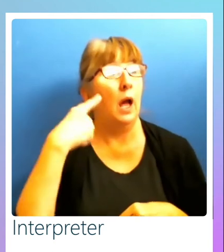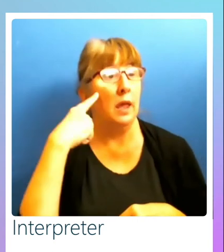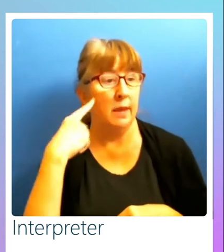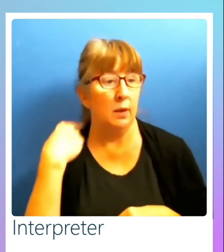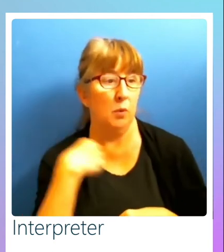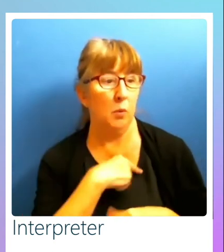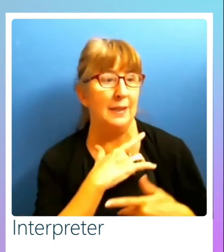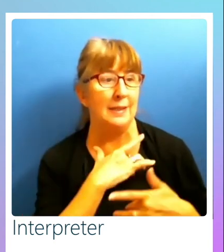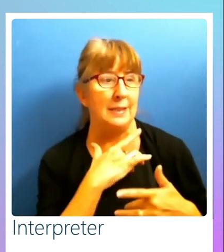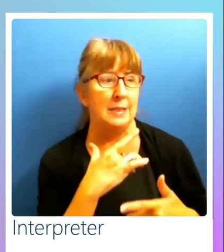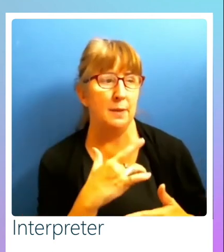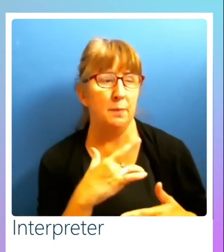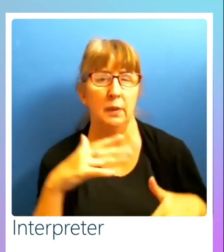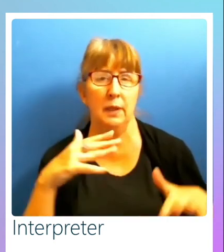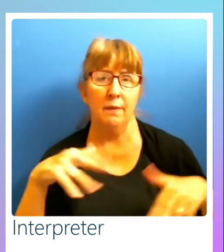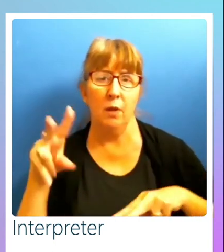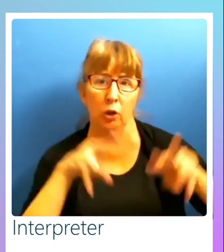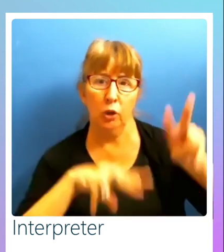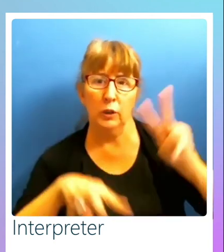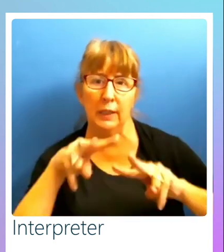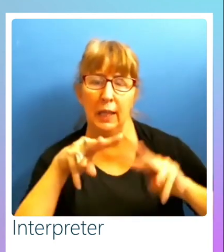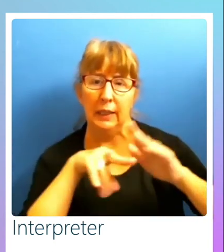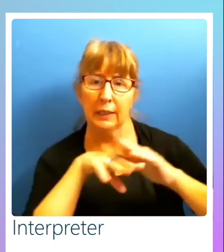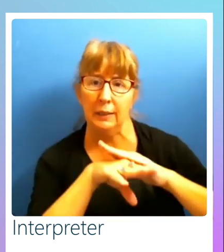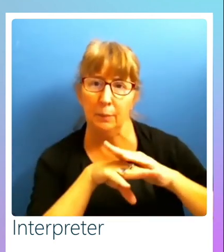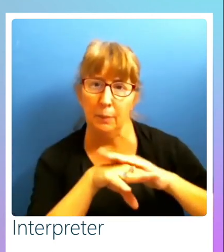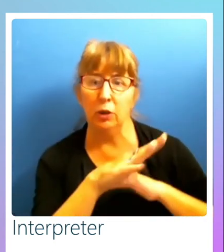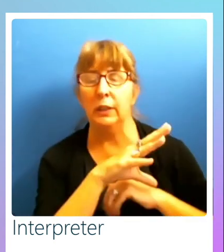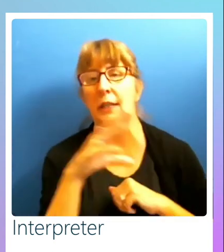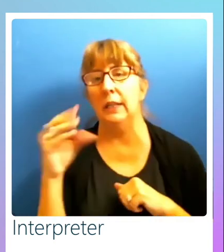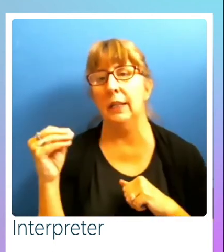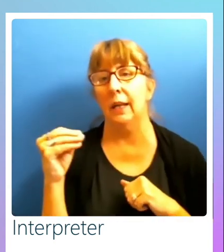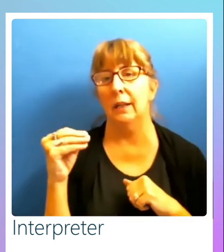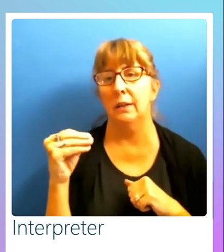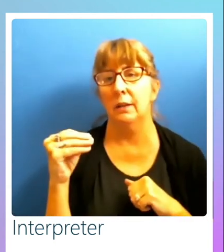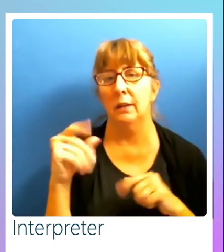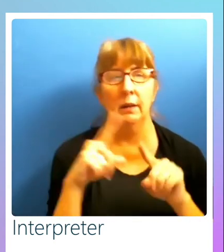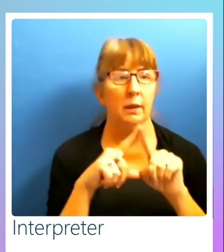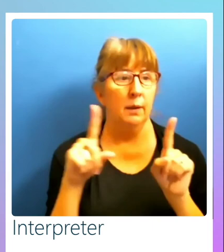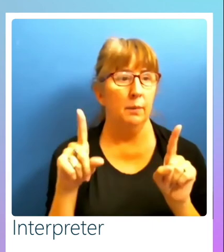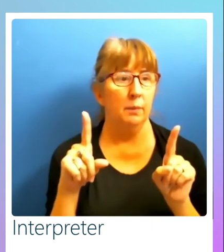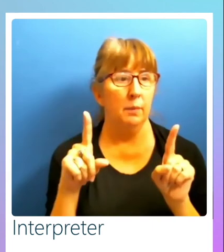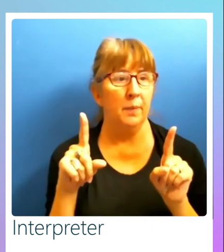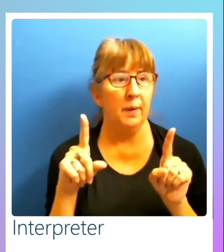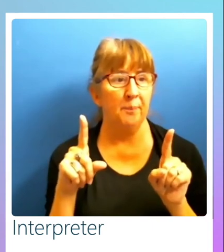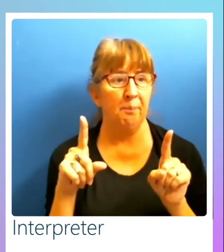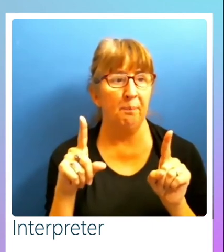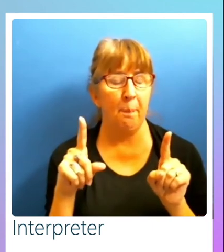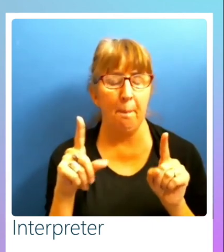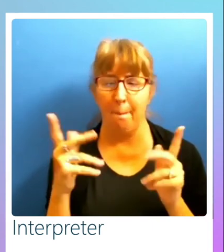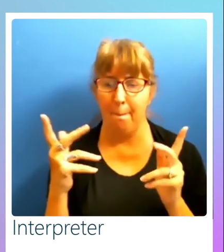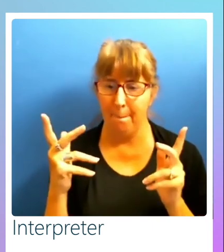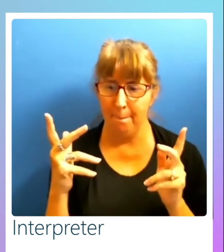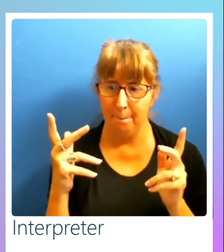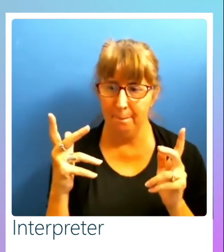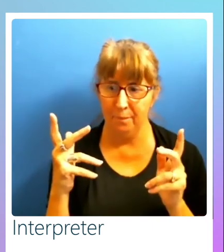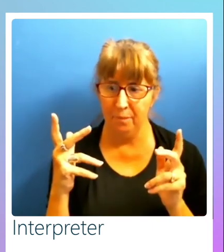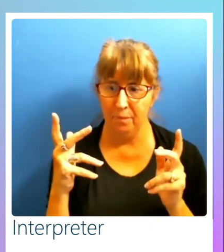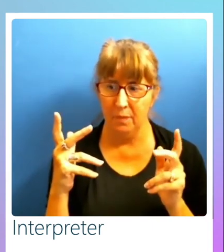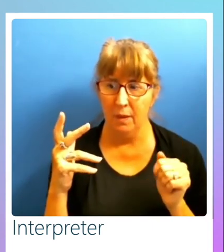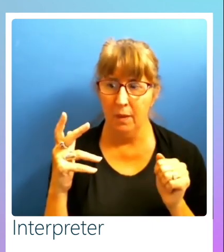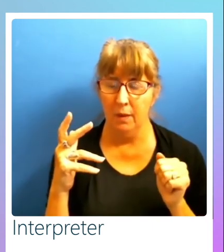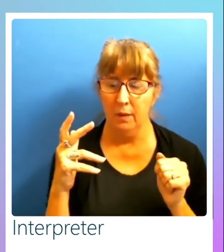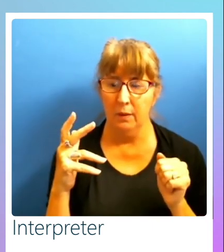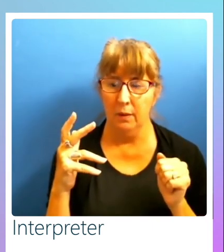typically have not looked at accessibility as a competitive advantage. I don't think everybody always thinks of it that way.